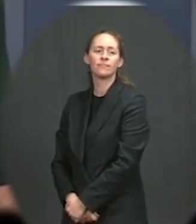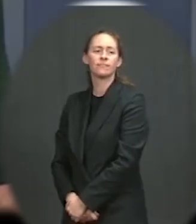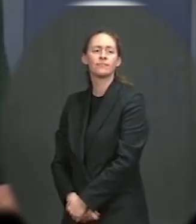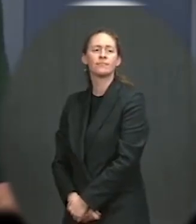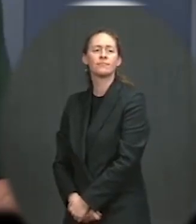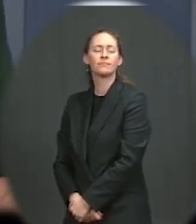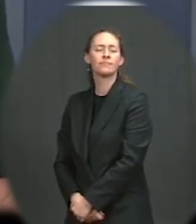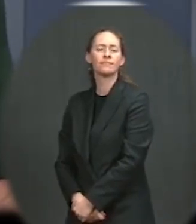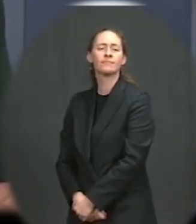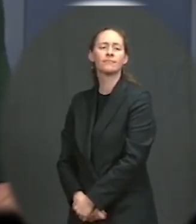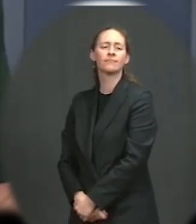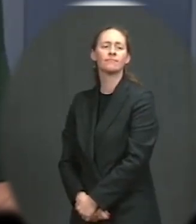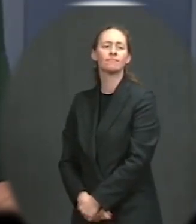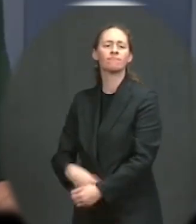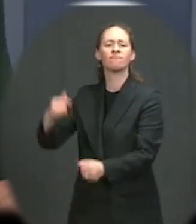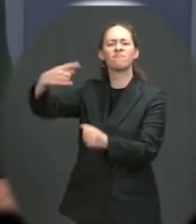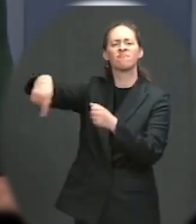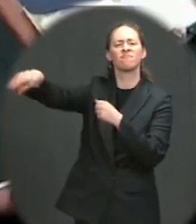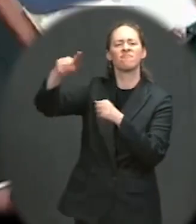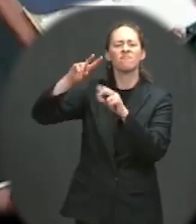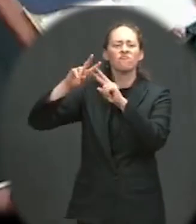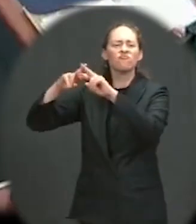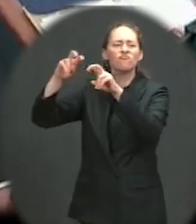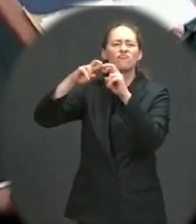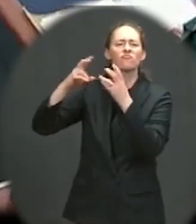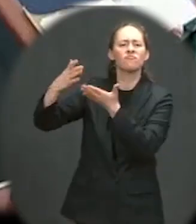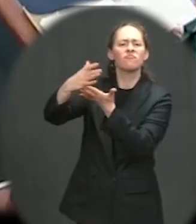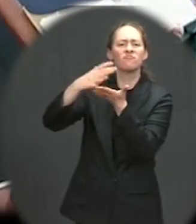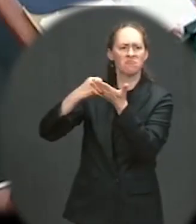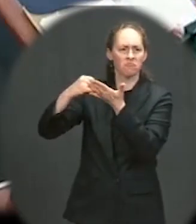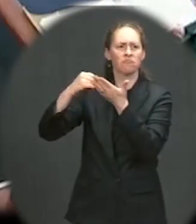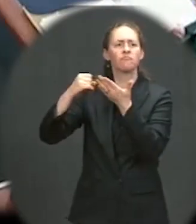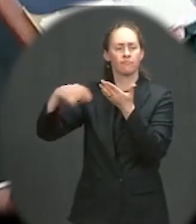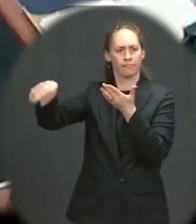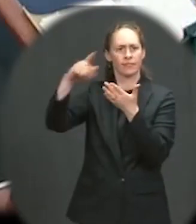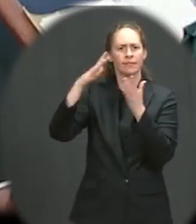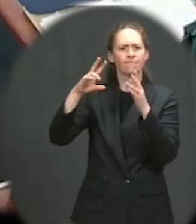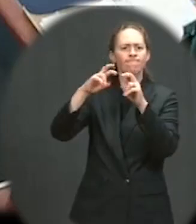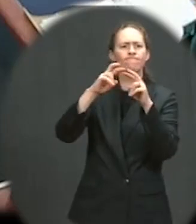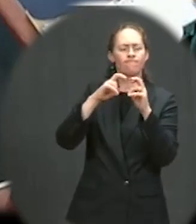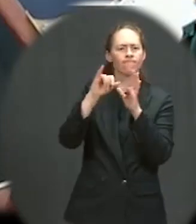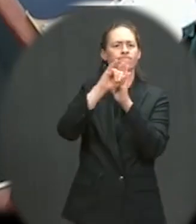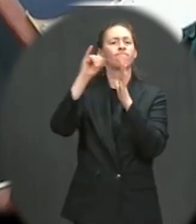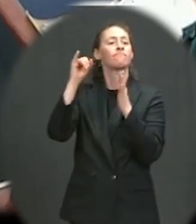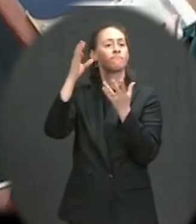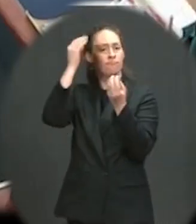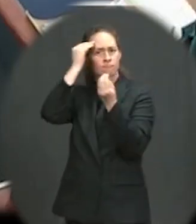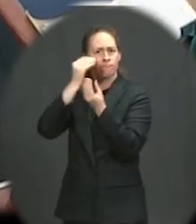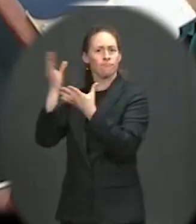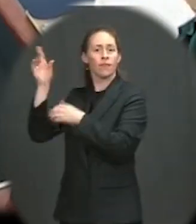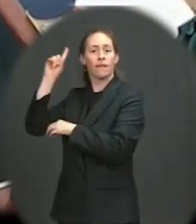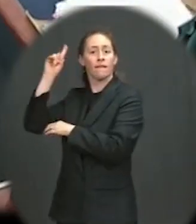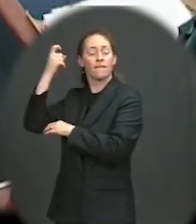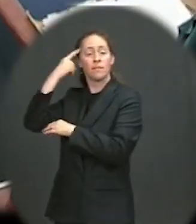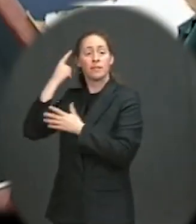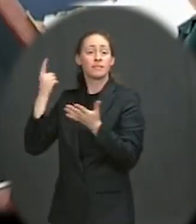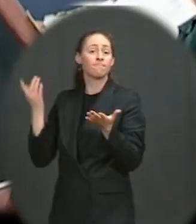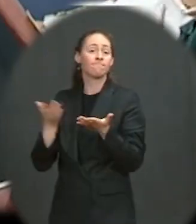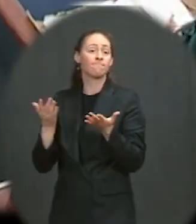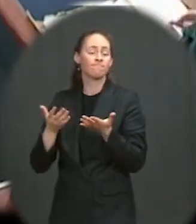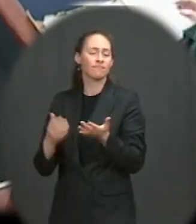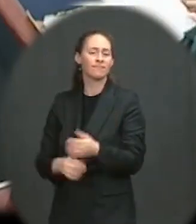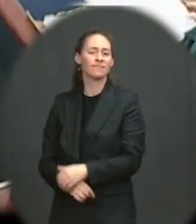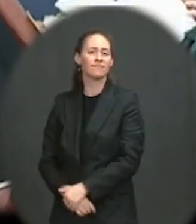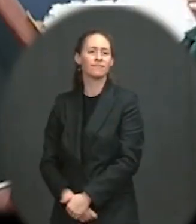intelligence community concluded last week that the government of Afghanistan could collapse as soon as six months after the American withdrawal